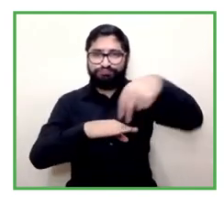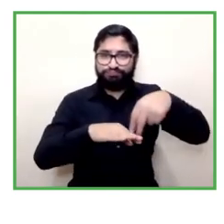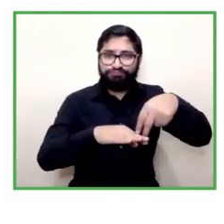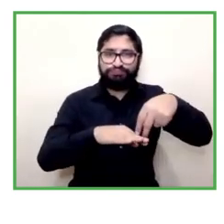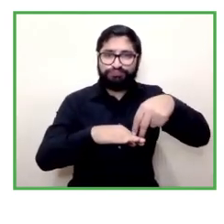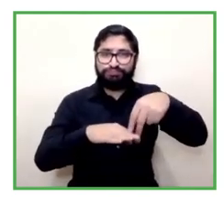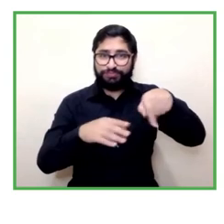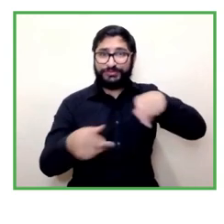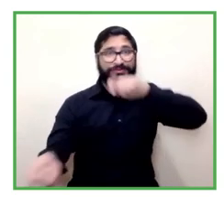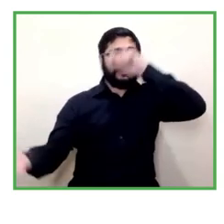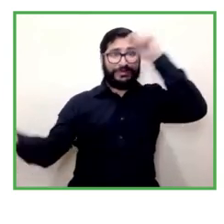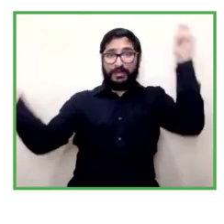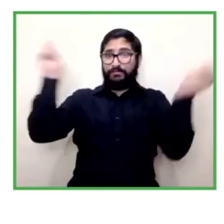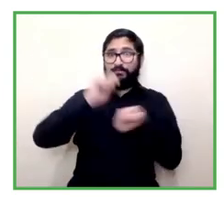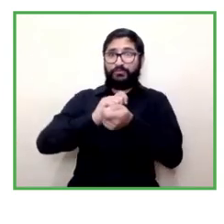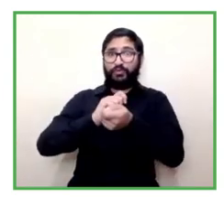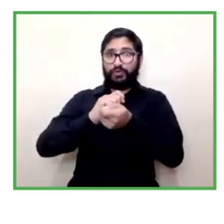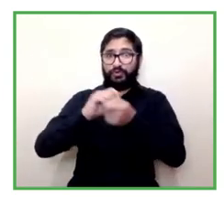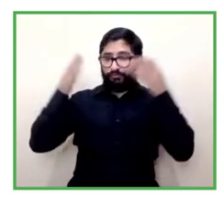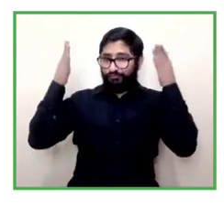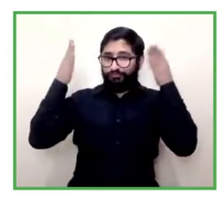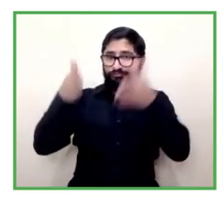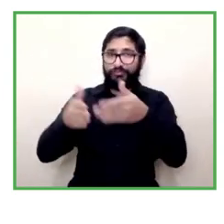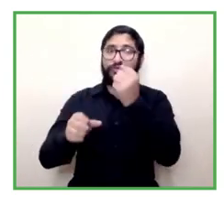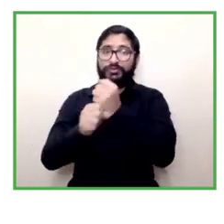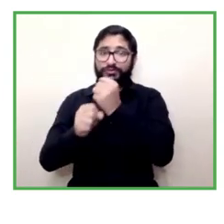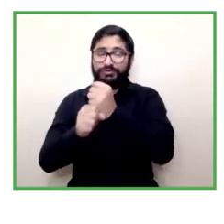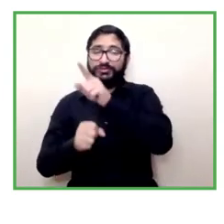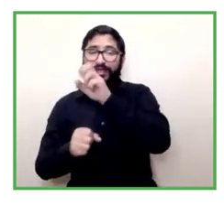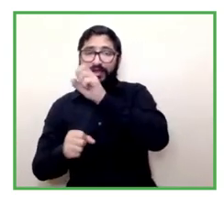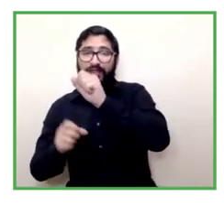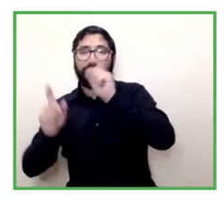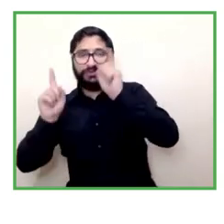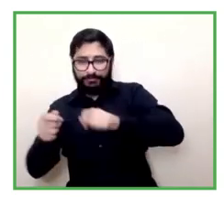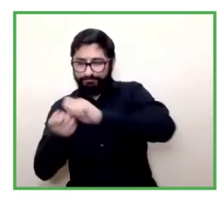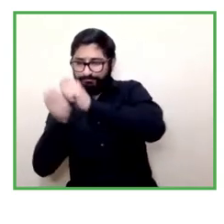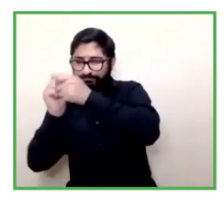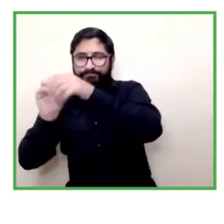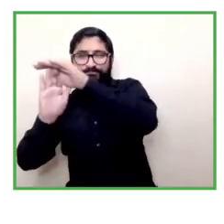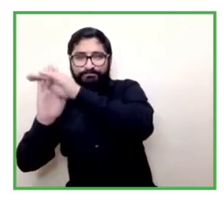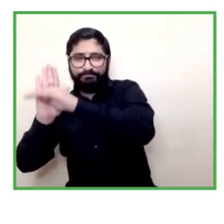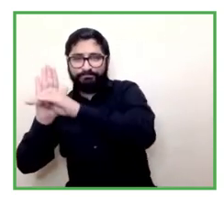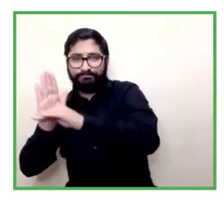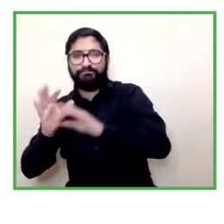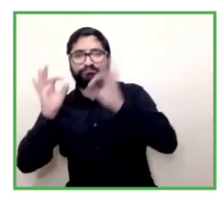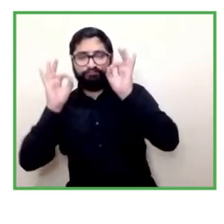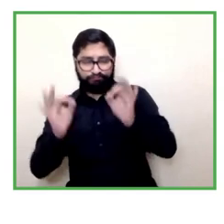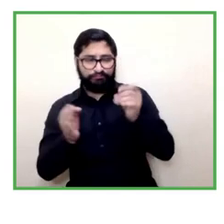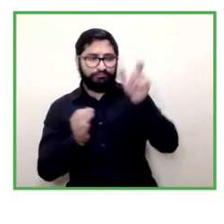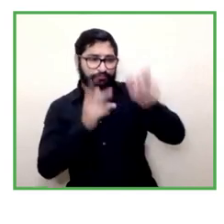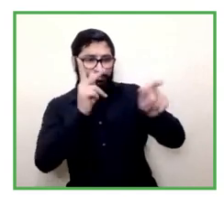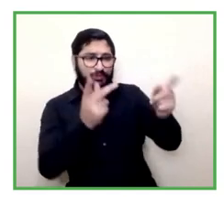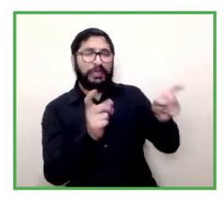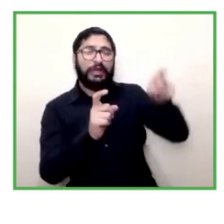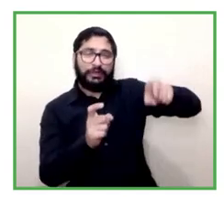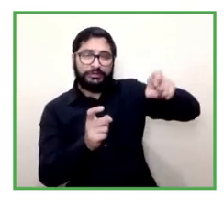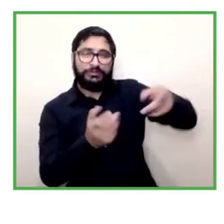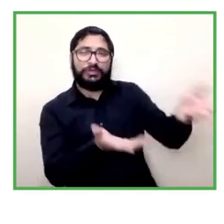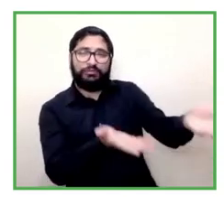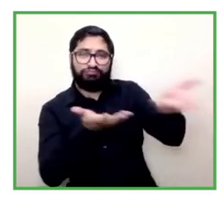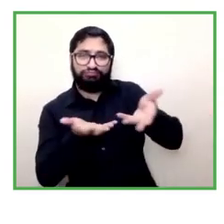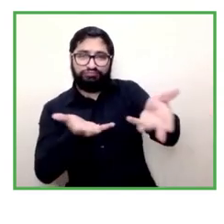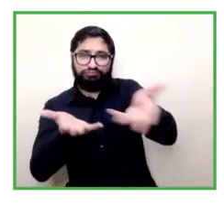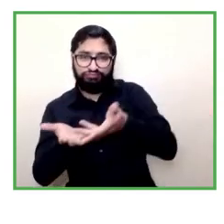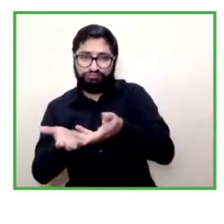and the changing paradigm would be focused on the senna creating programs responding to the needs of the sector what are those